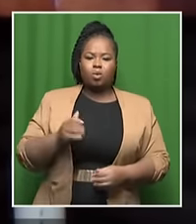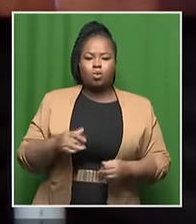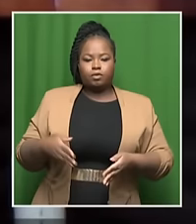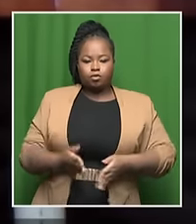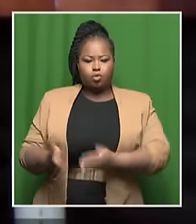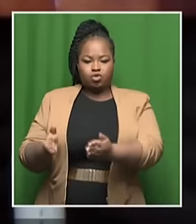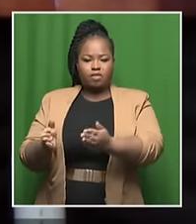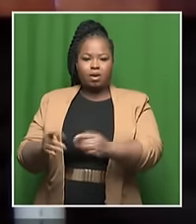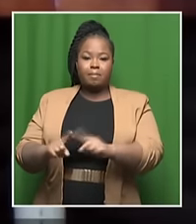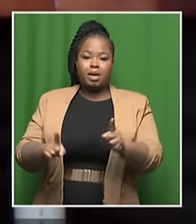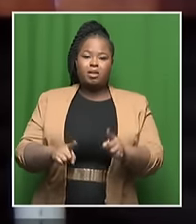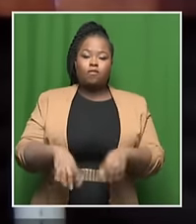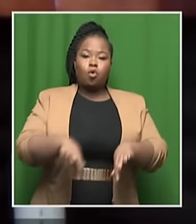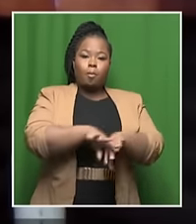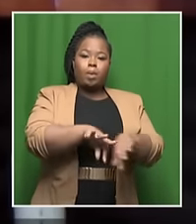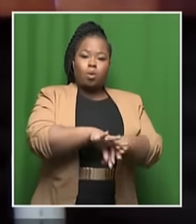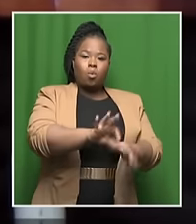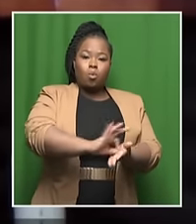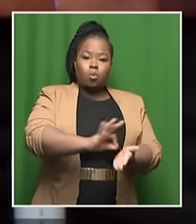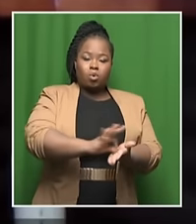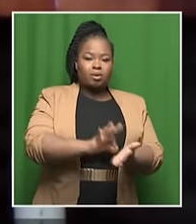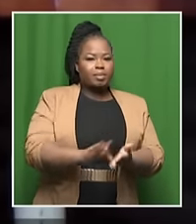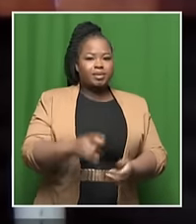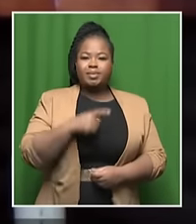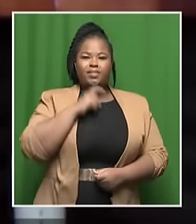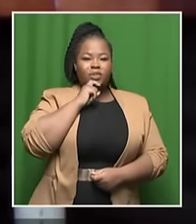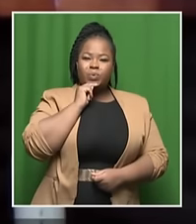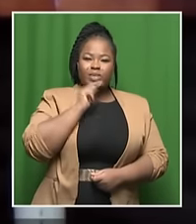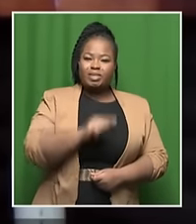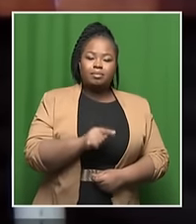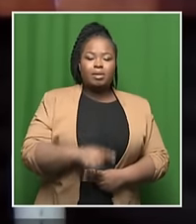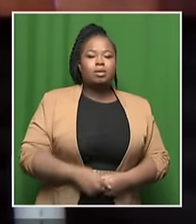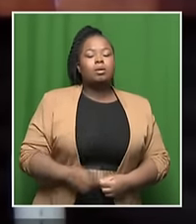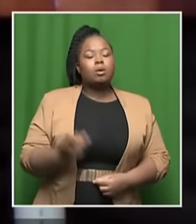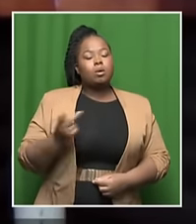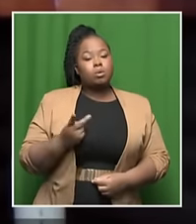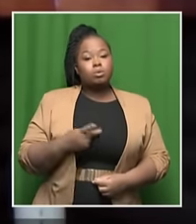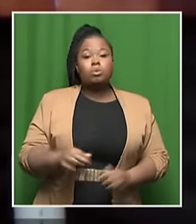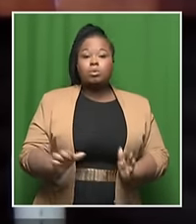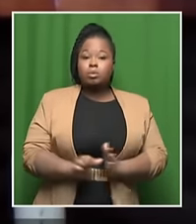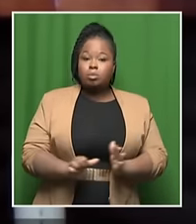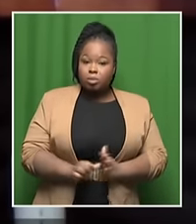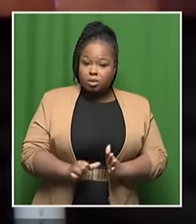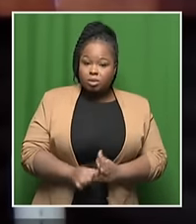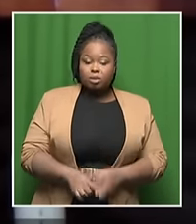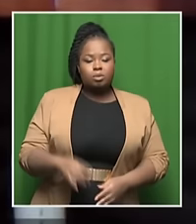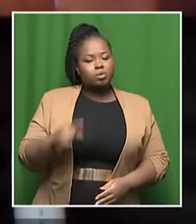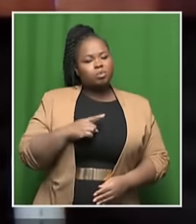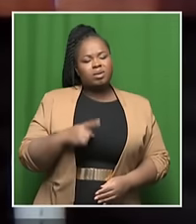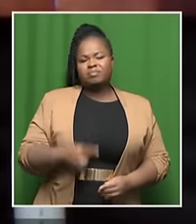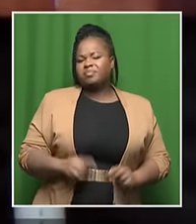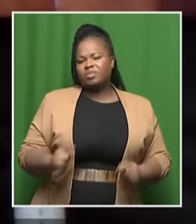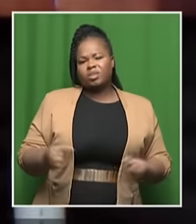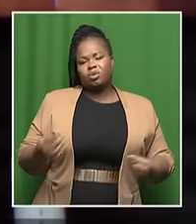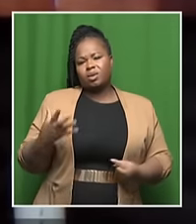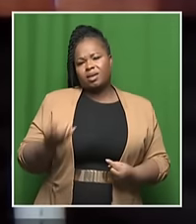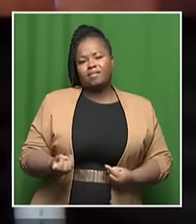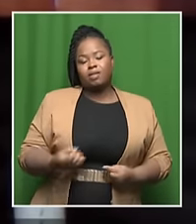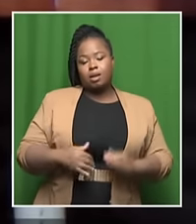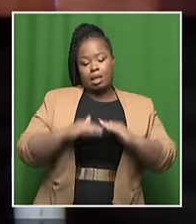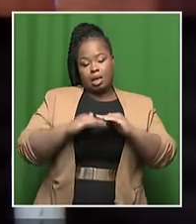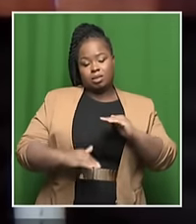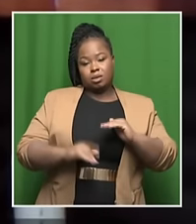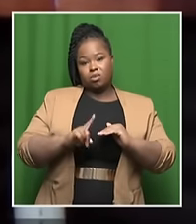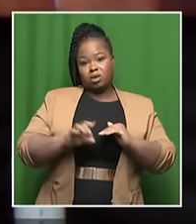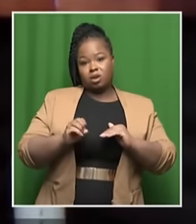river, not water from our wastewater works. And that is why our green drop report is so incredibly important. We cannot have anything less than 100